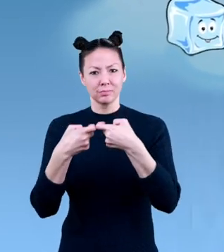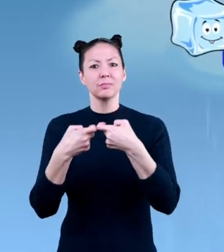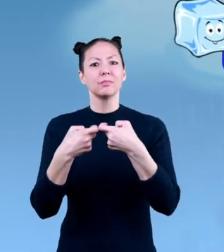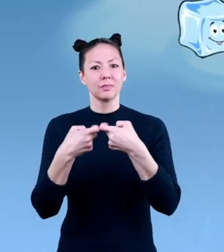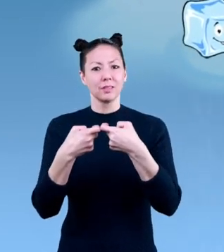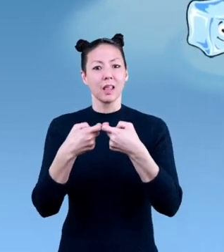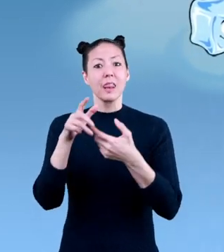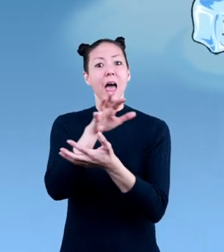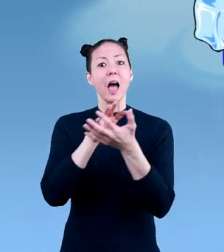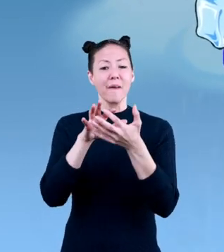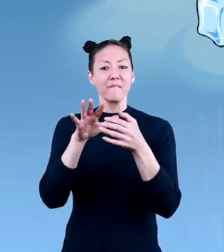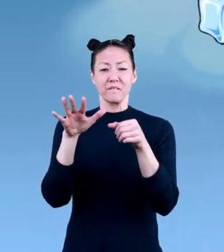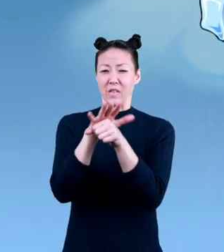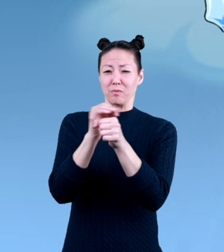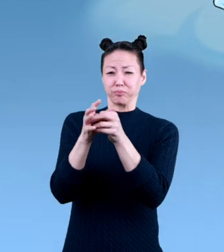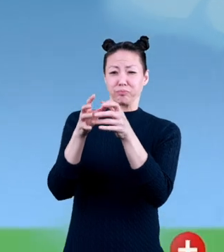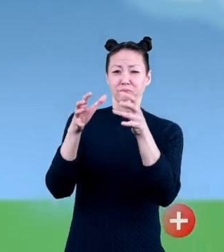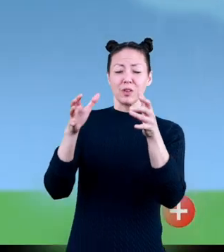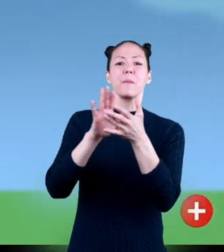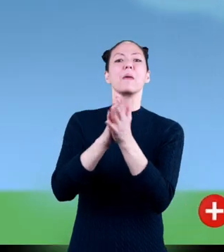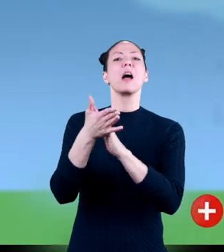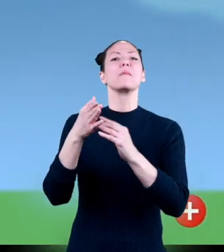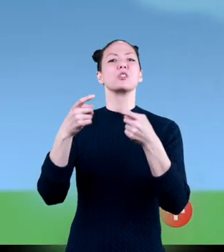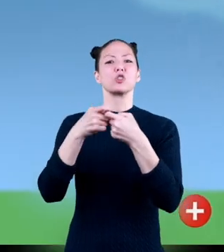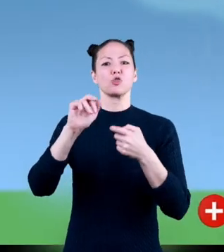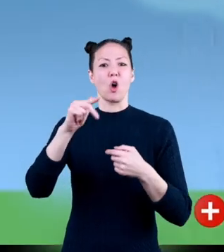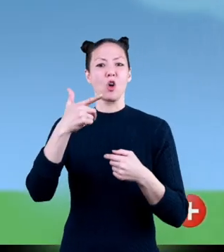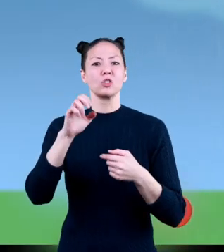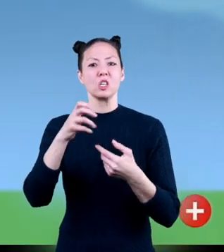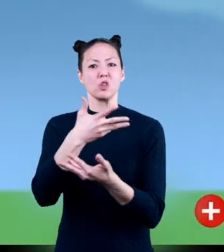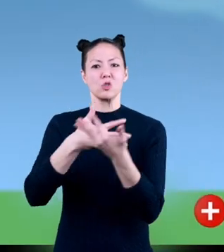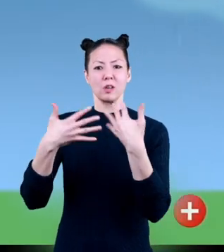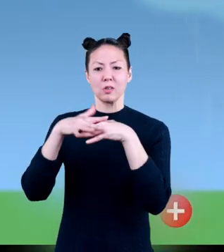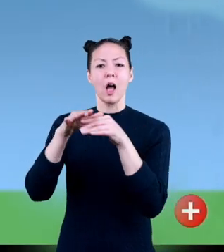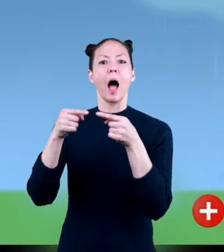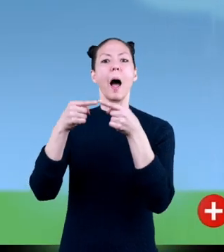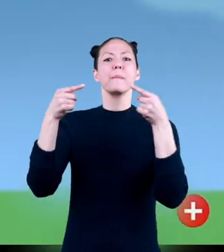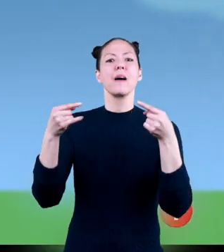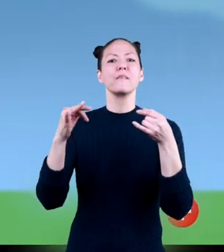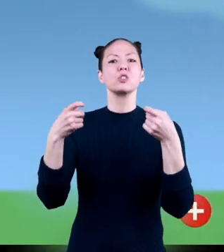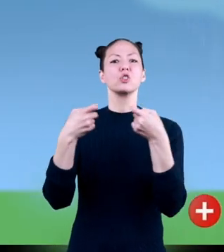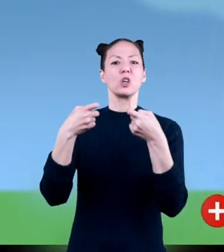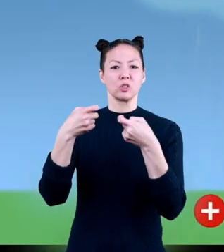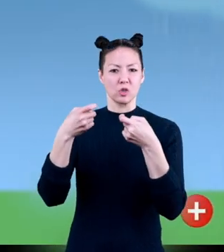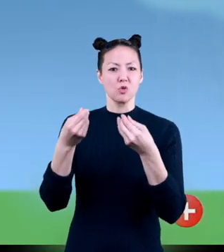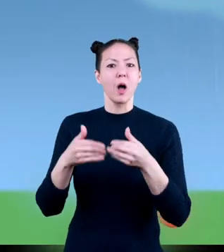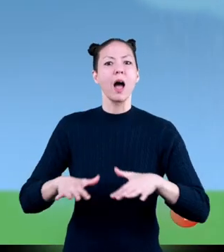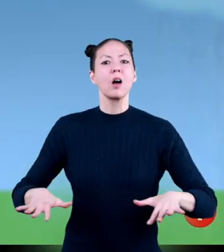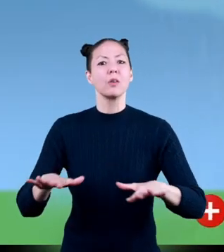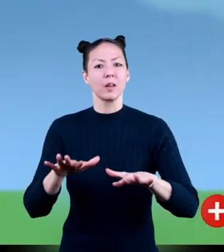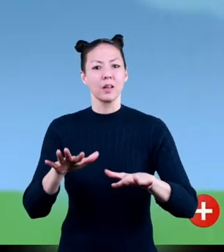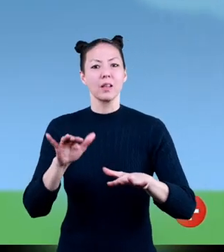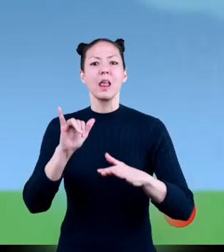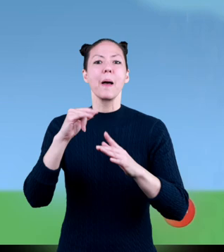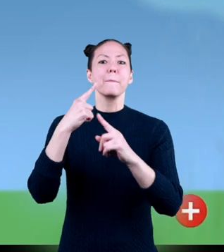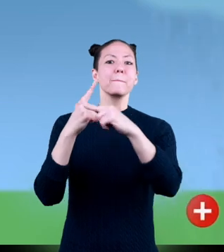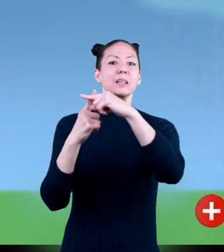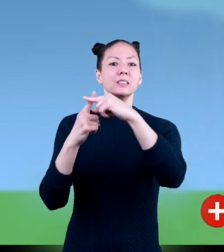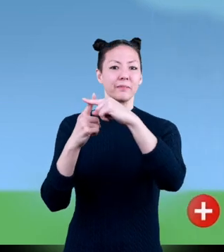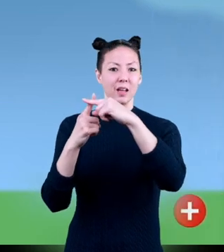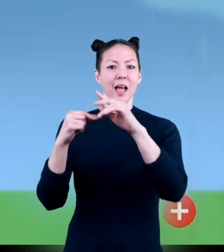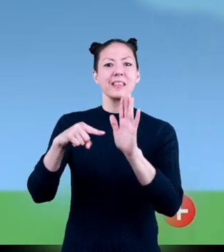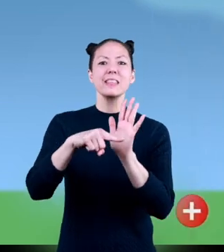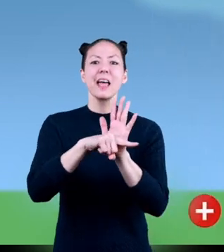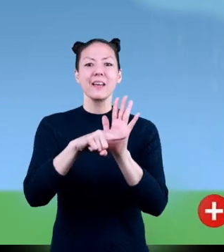the cloud fills up with these charges, it interacts with the opposite charges on the ground, kind of like the positive and negative sides of a